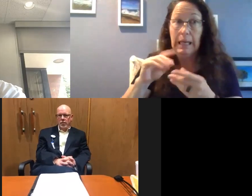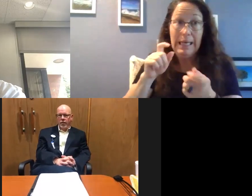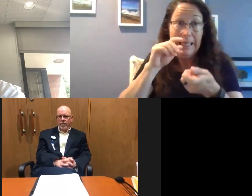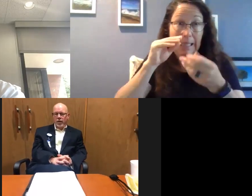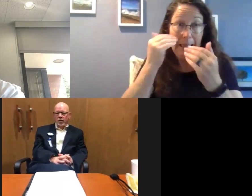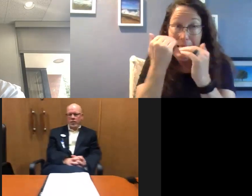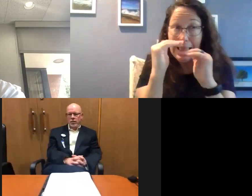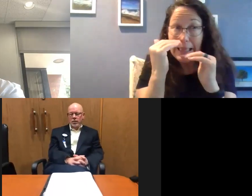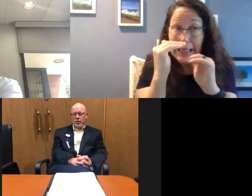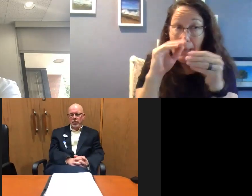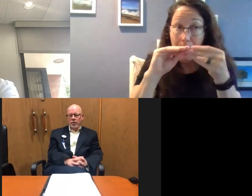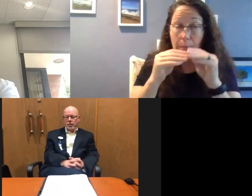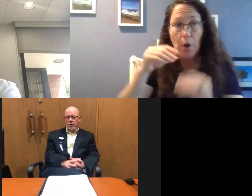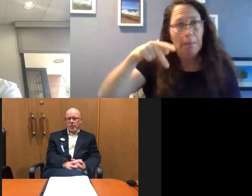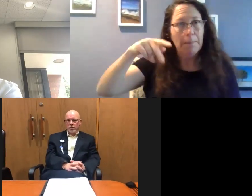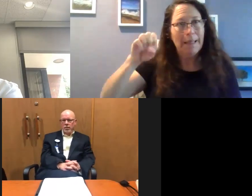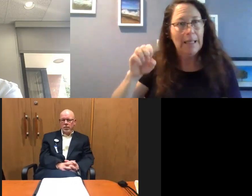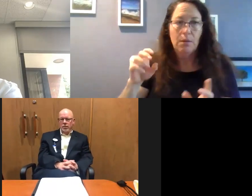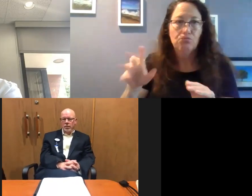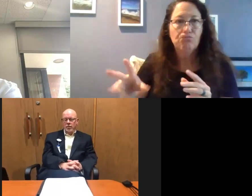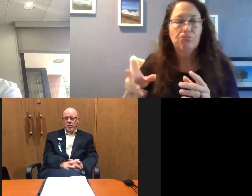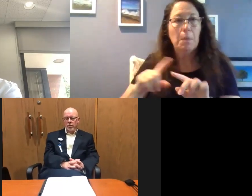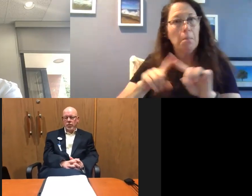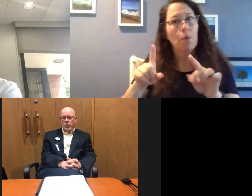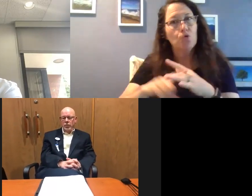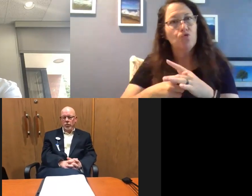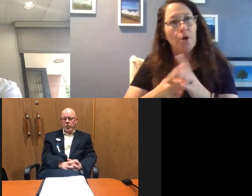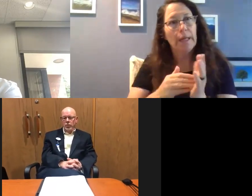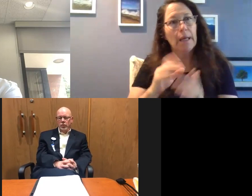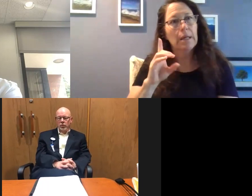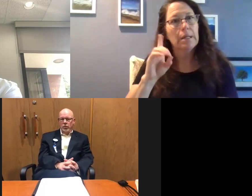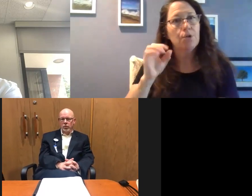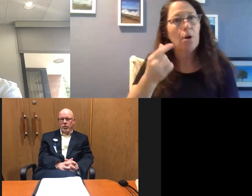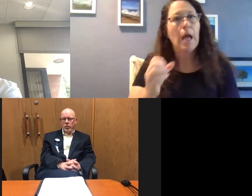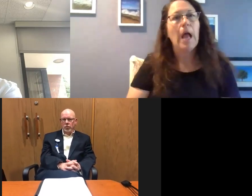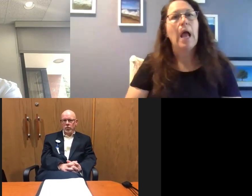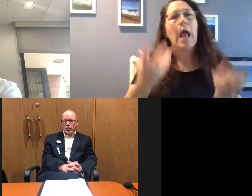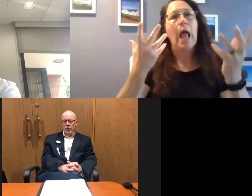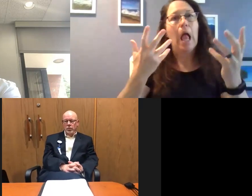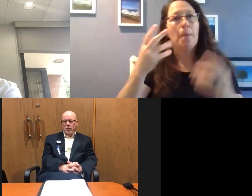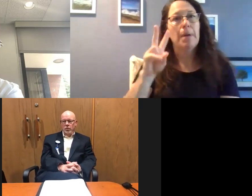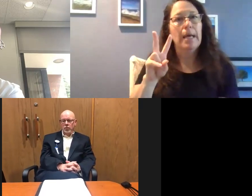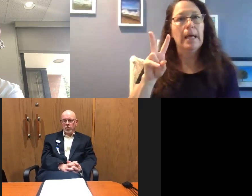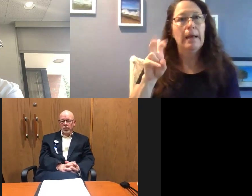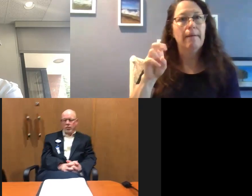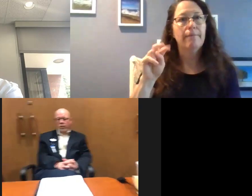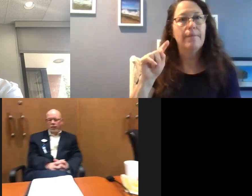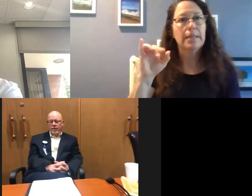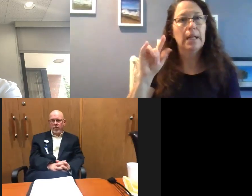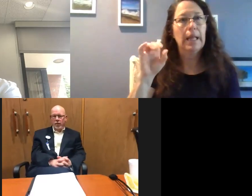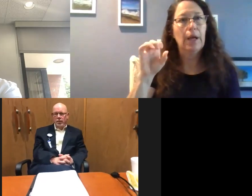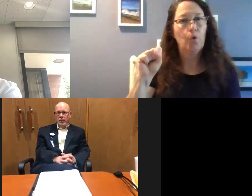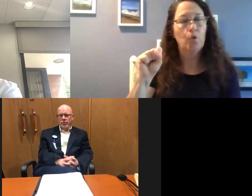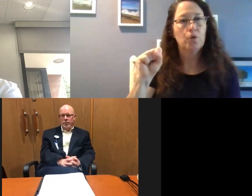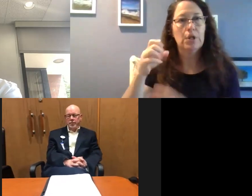um, very different than some of your PPE. Um, so we can start again with you, Doug, how many ventilators do you have readily available? And perhaps you can describe